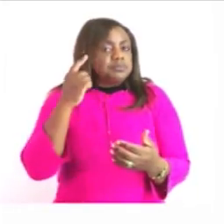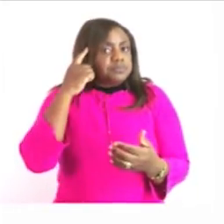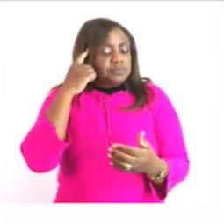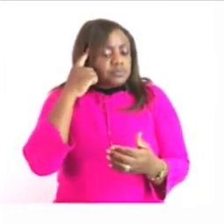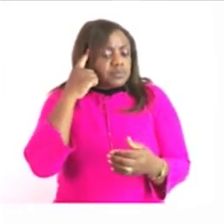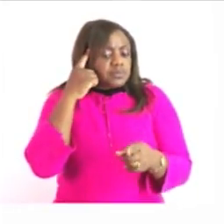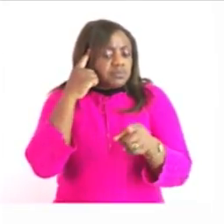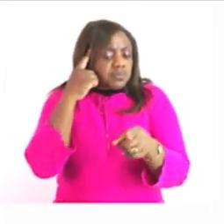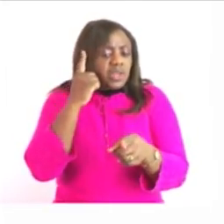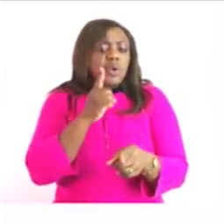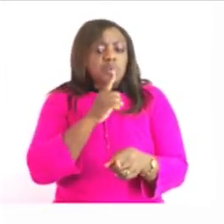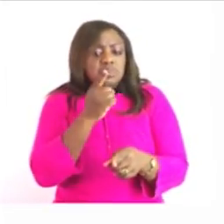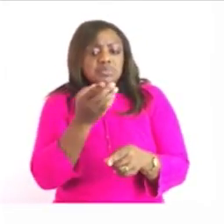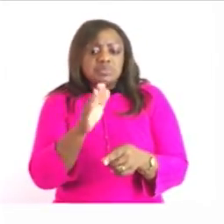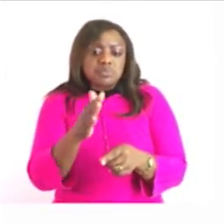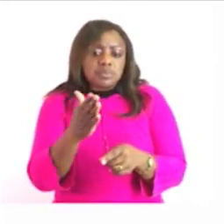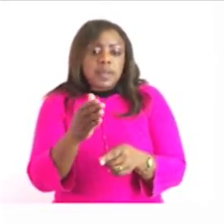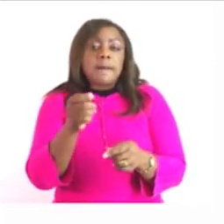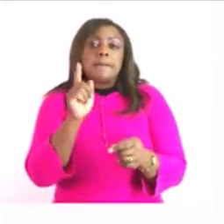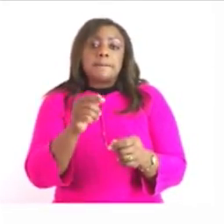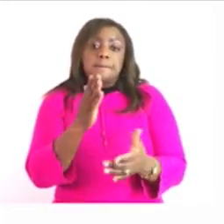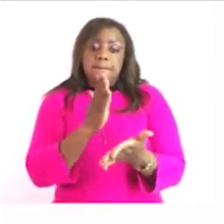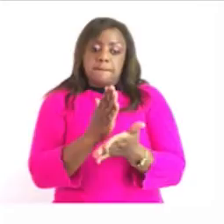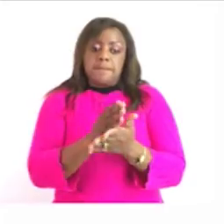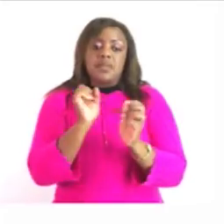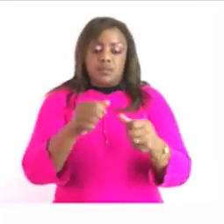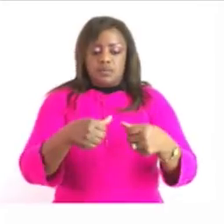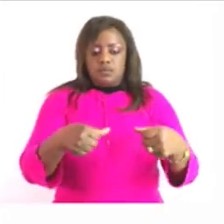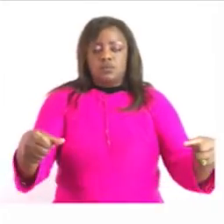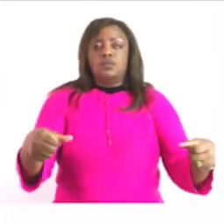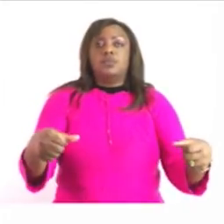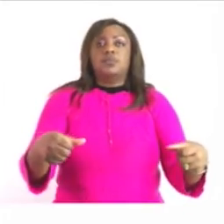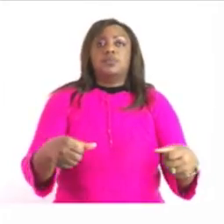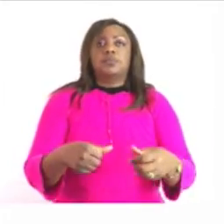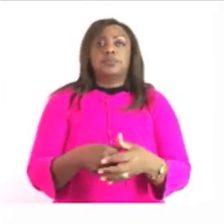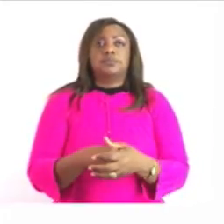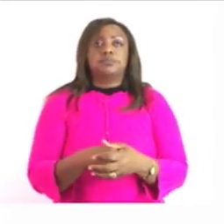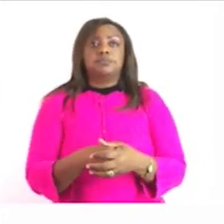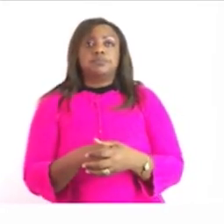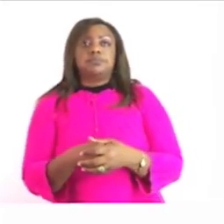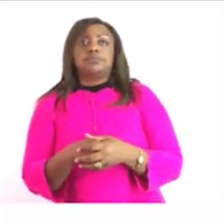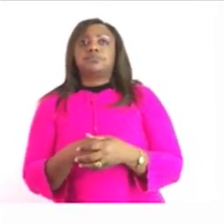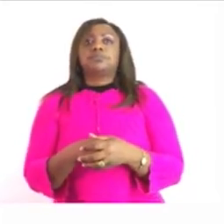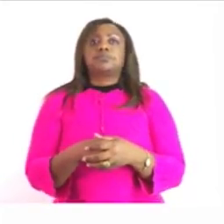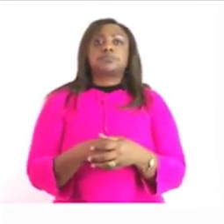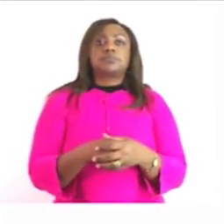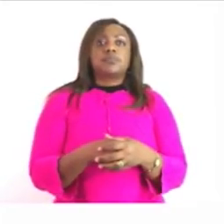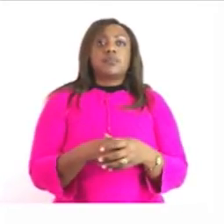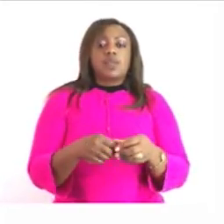near the actual answer measure to find the size